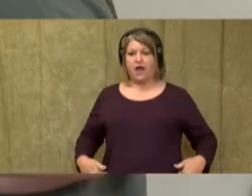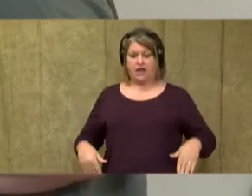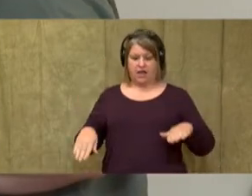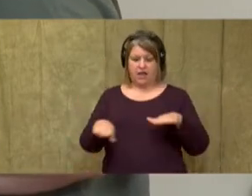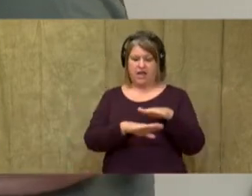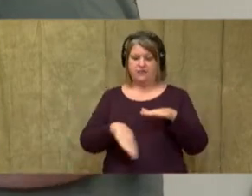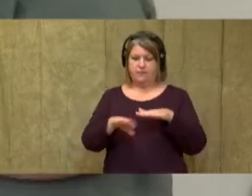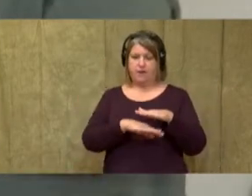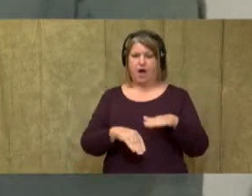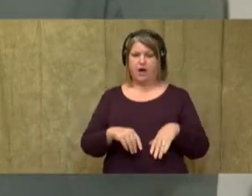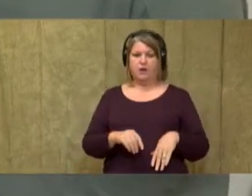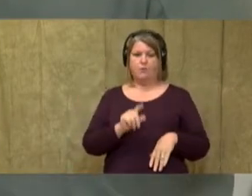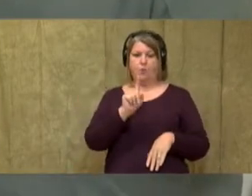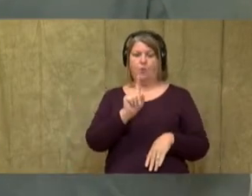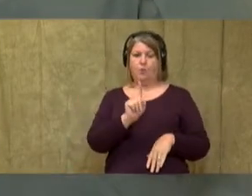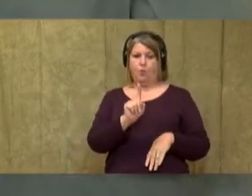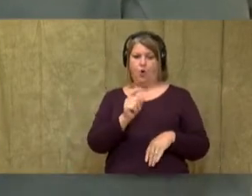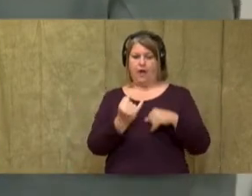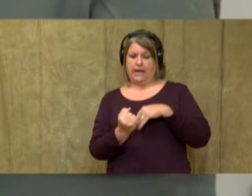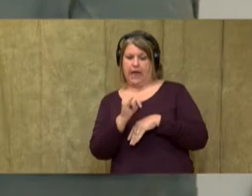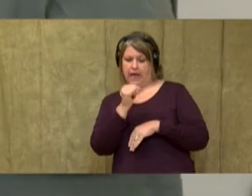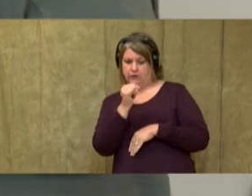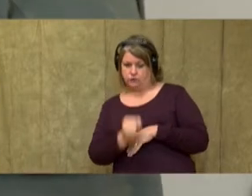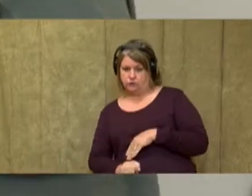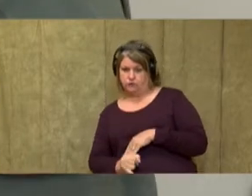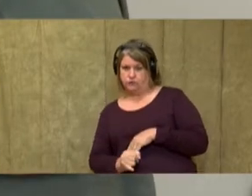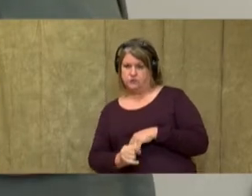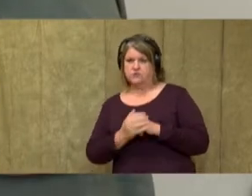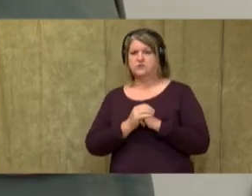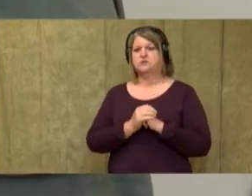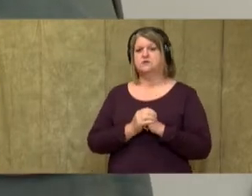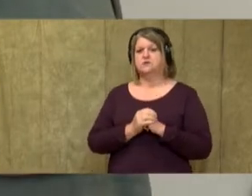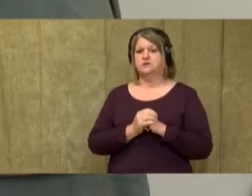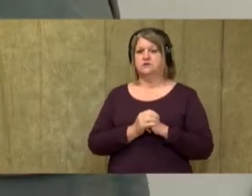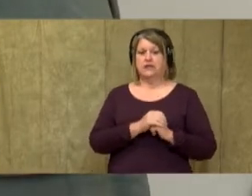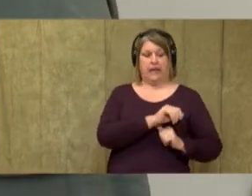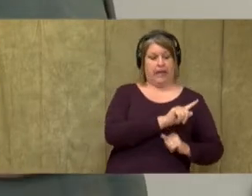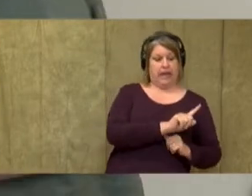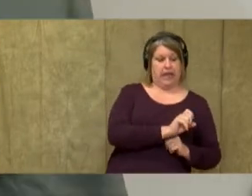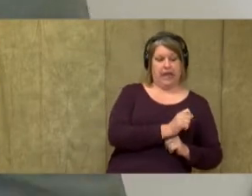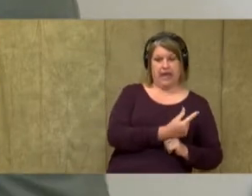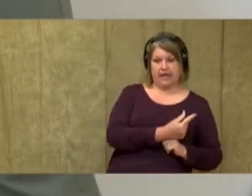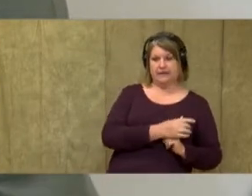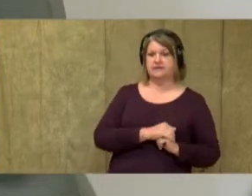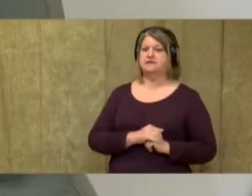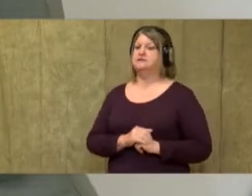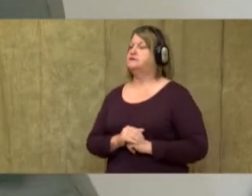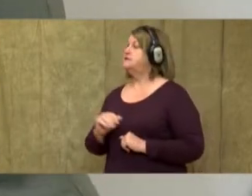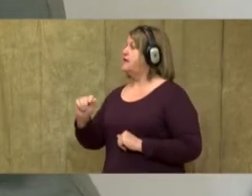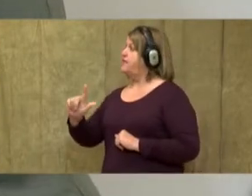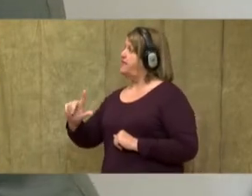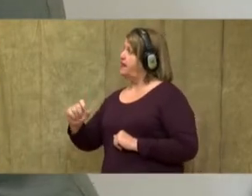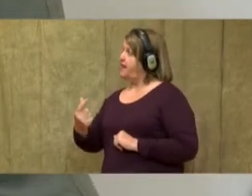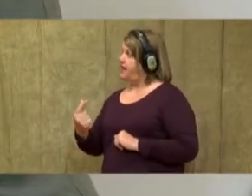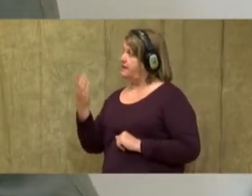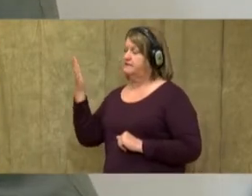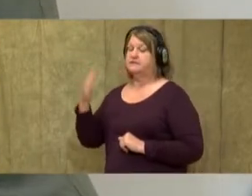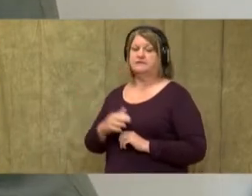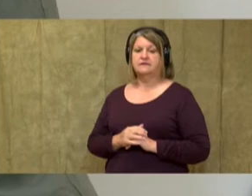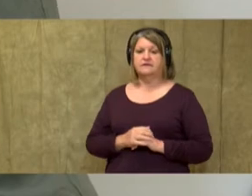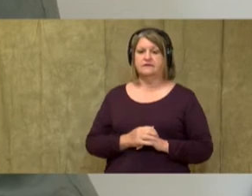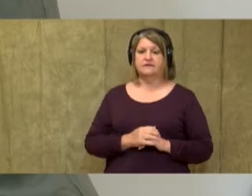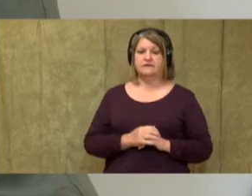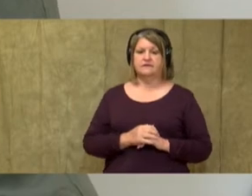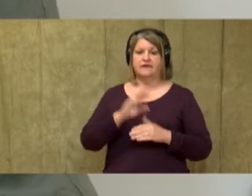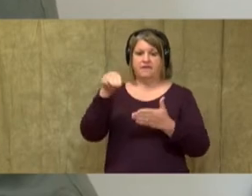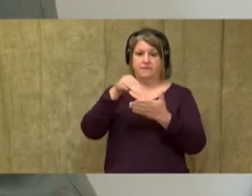vertical line just like this. And then this will be leg and then leg. And this is